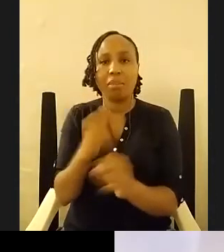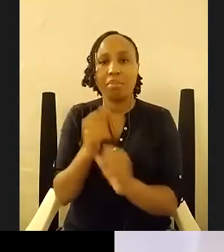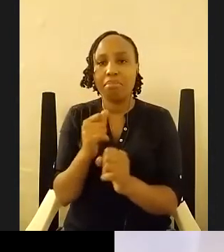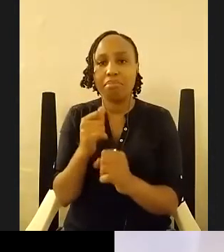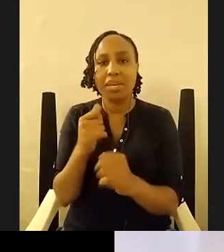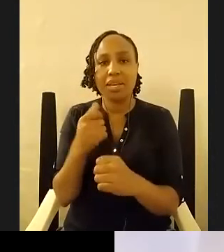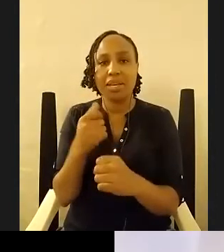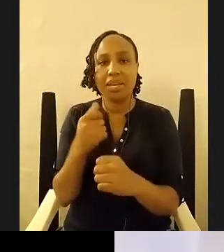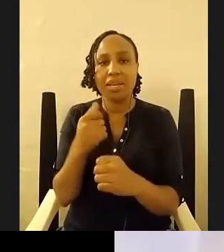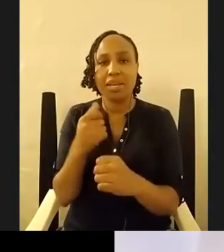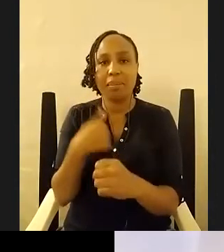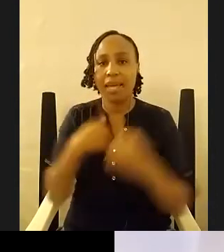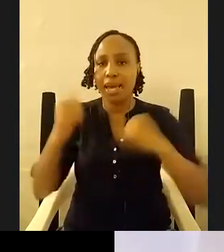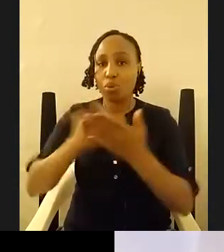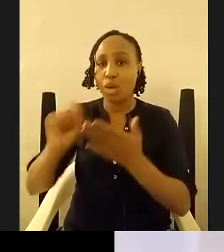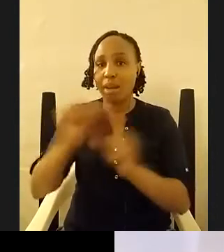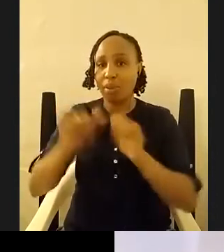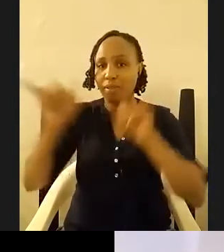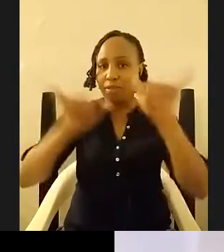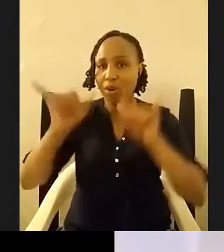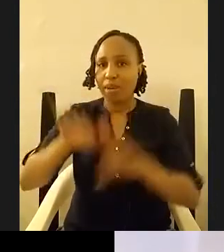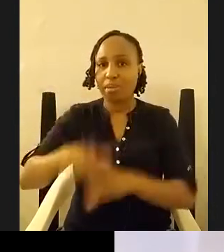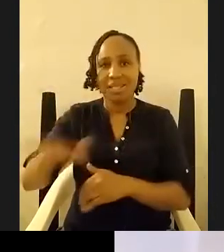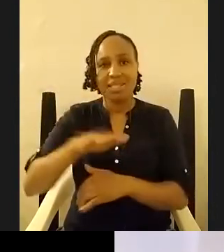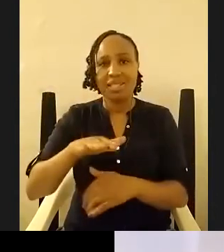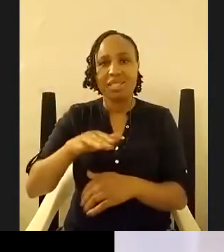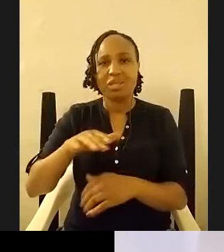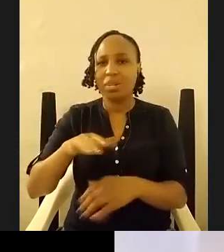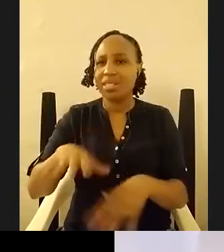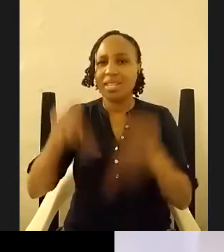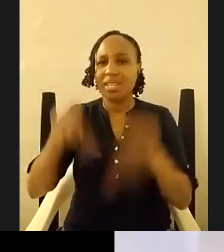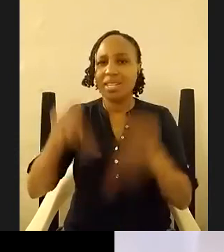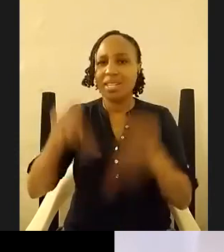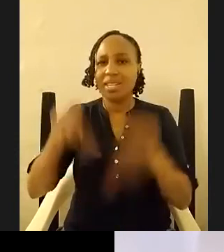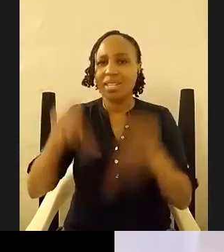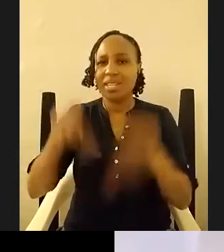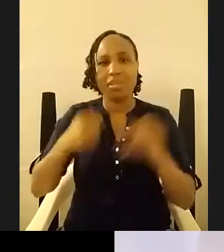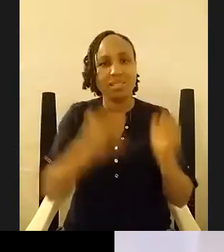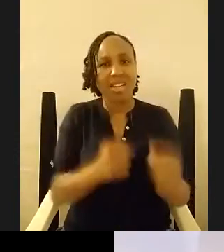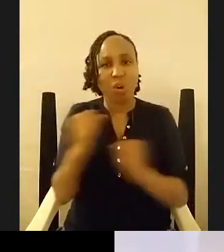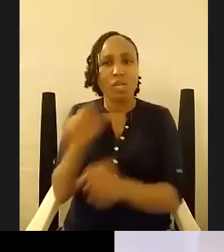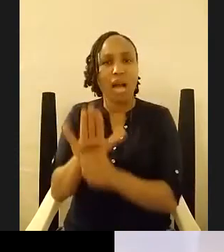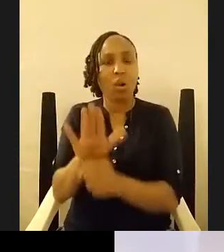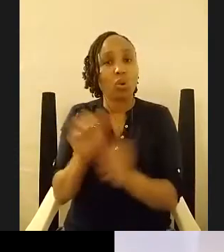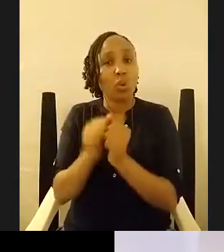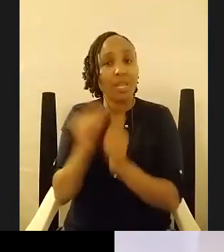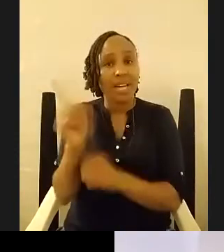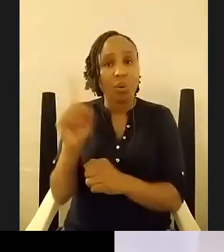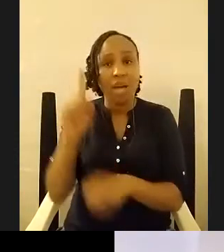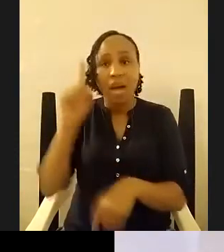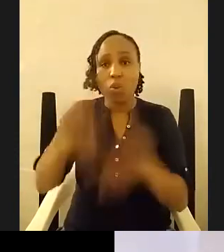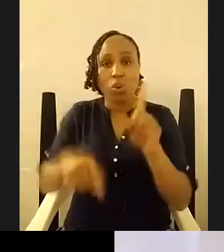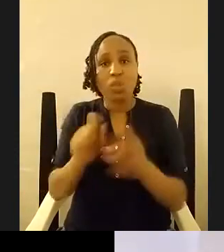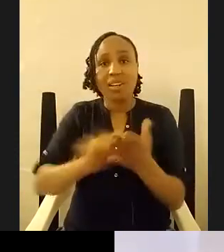place it will take me so many years and i struggled a lot with nairobi i remember i couldn't write about nairobi for a very long time